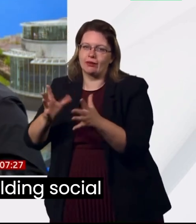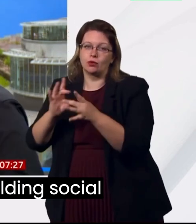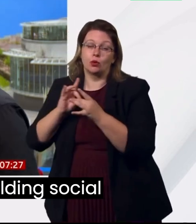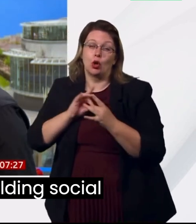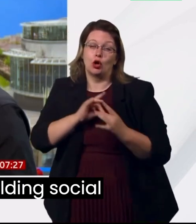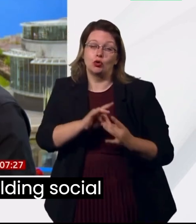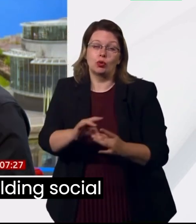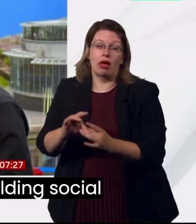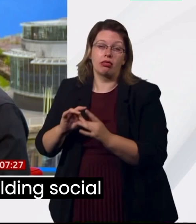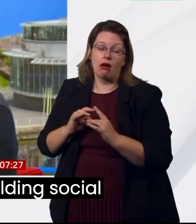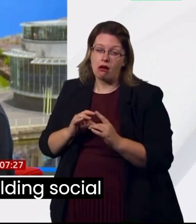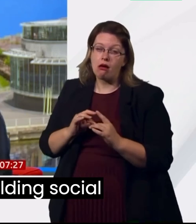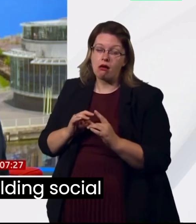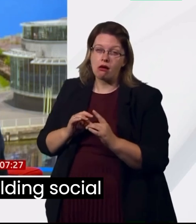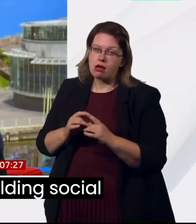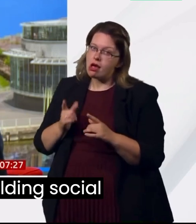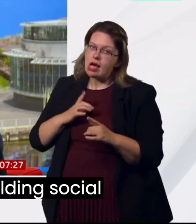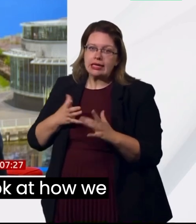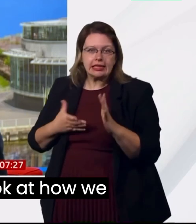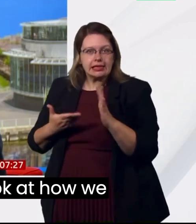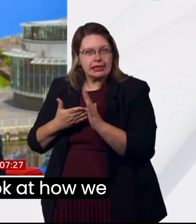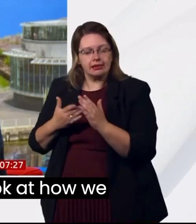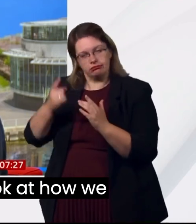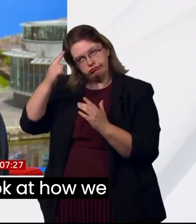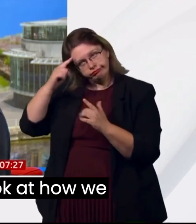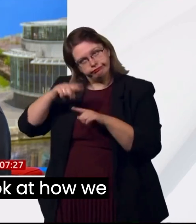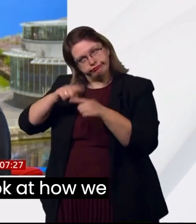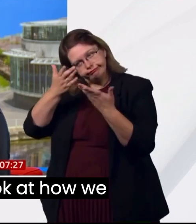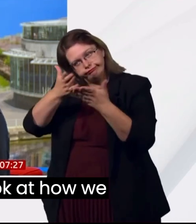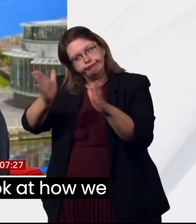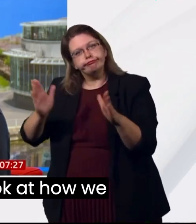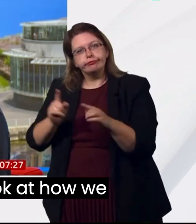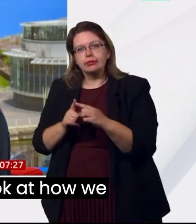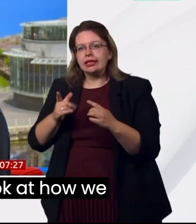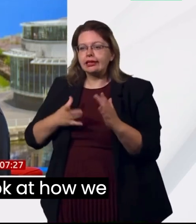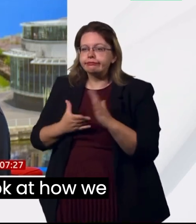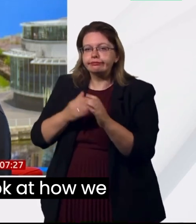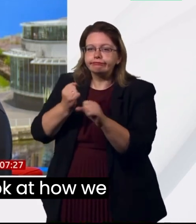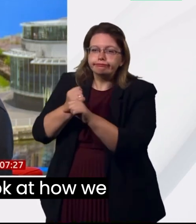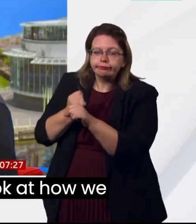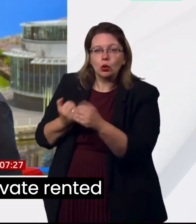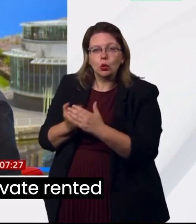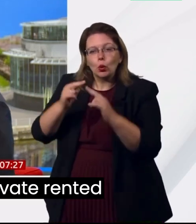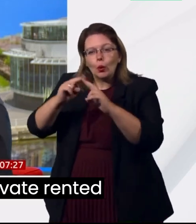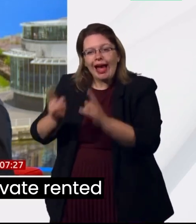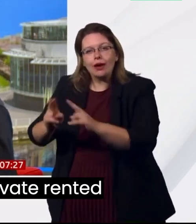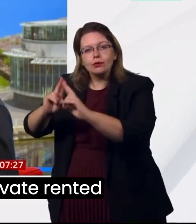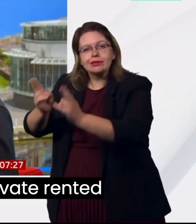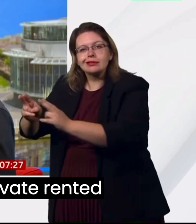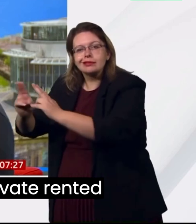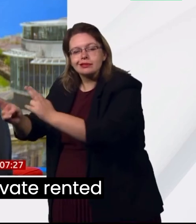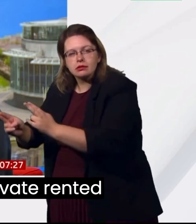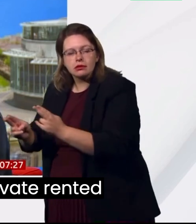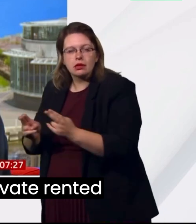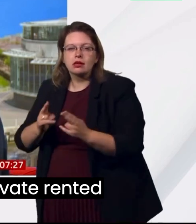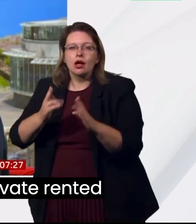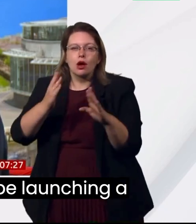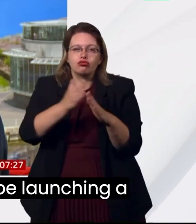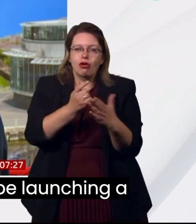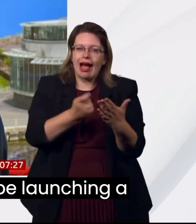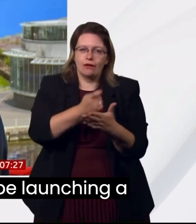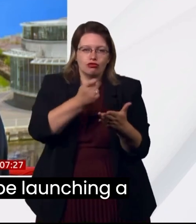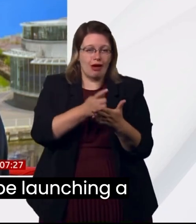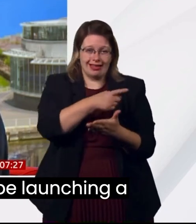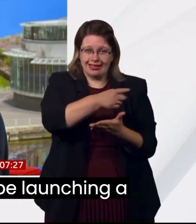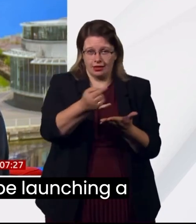issues as well, building social housing. You've got to look at how we improve standards in private rented